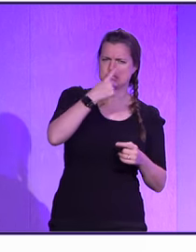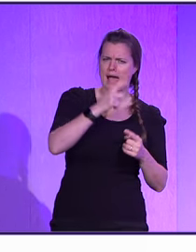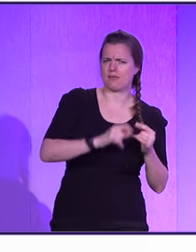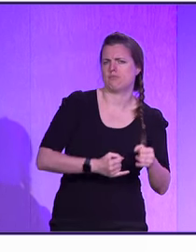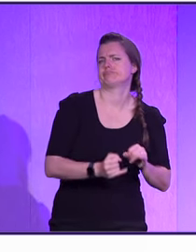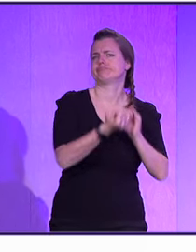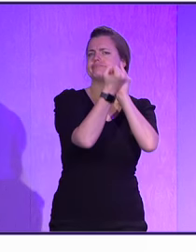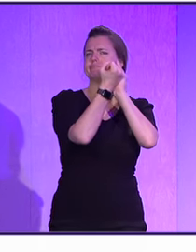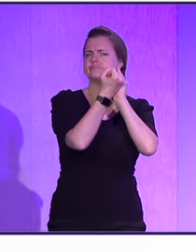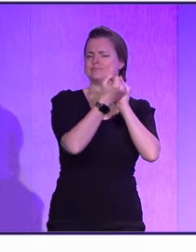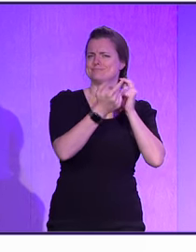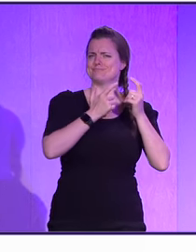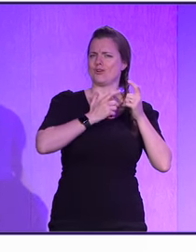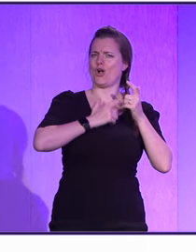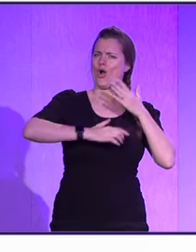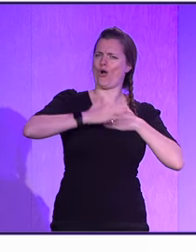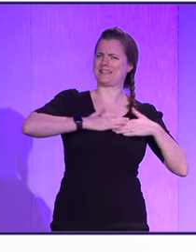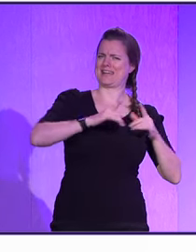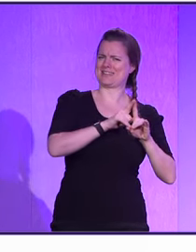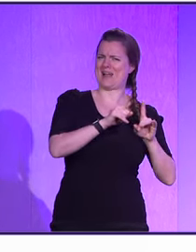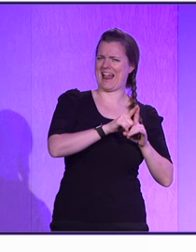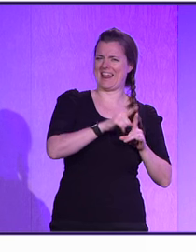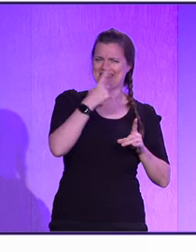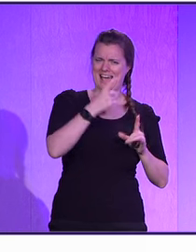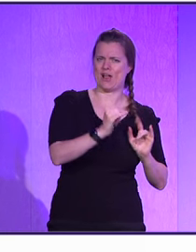other agents, right? So, you see there's similarities in there.